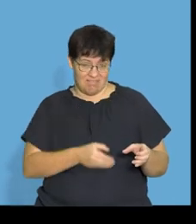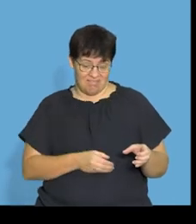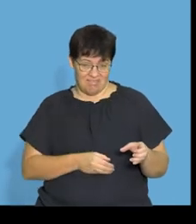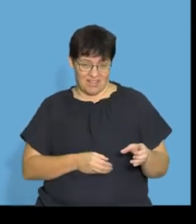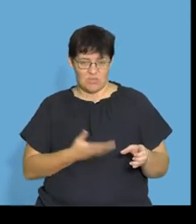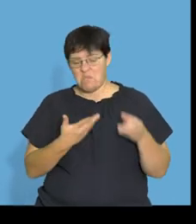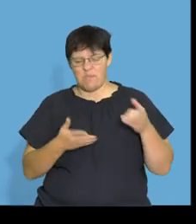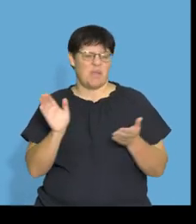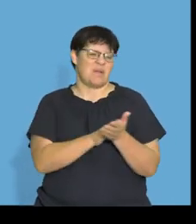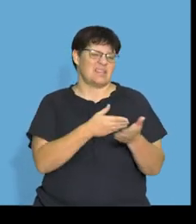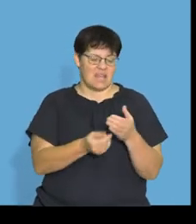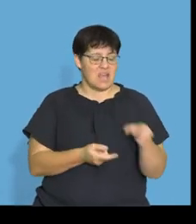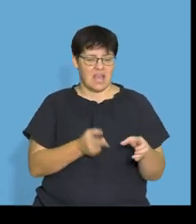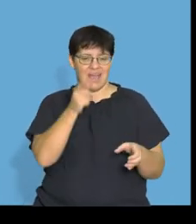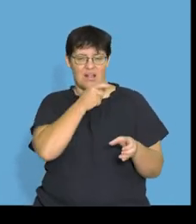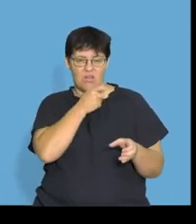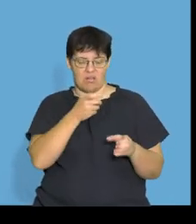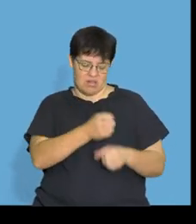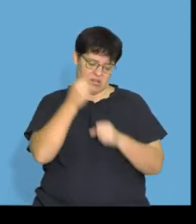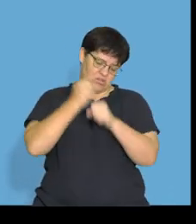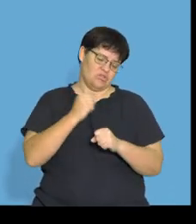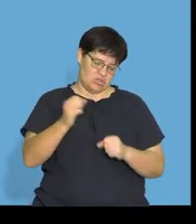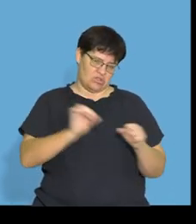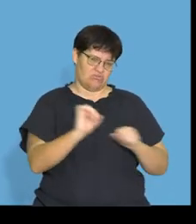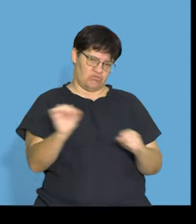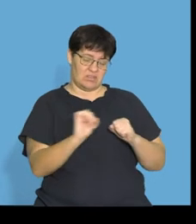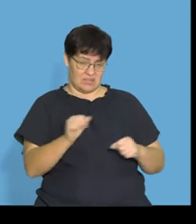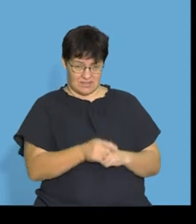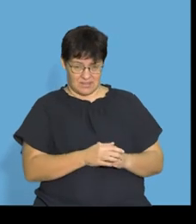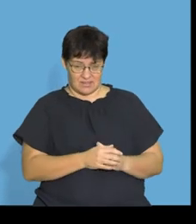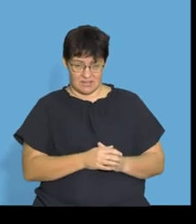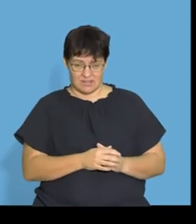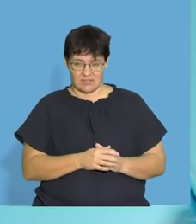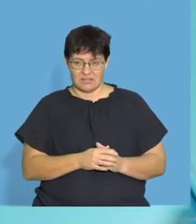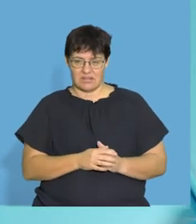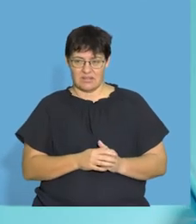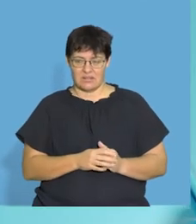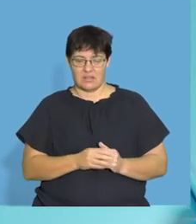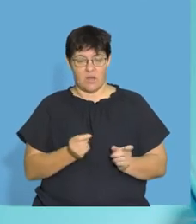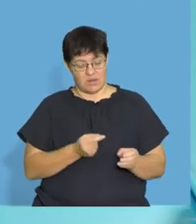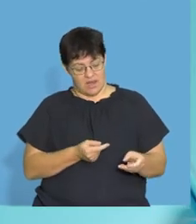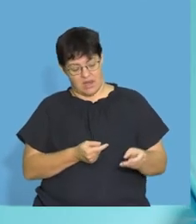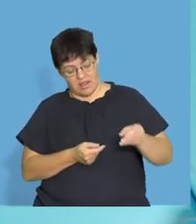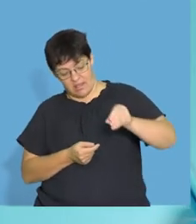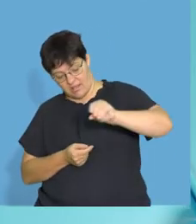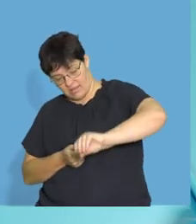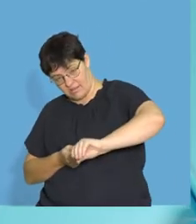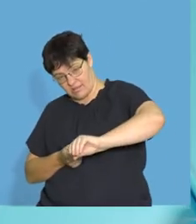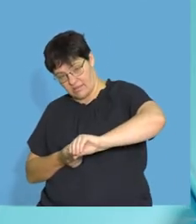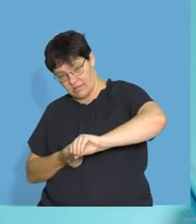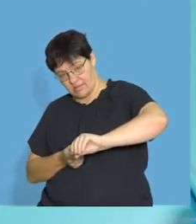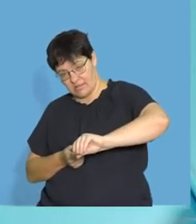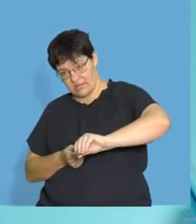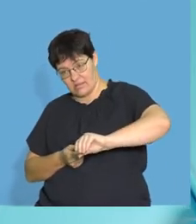what is fat dissolving? Alcohol. So I take some, maybe some butter, alcohol, and I shake it up, right? And then I